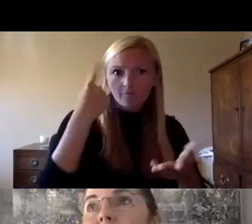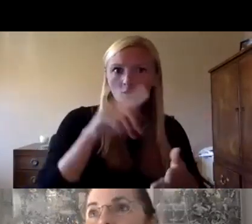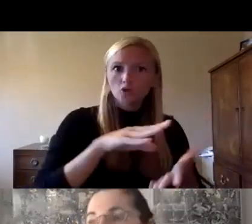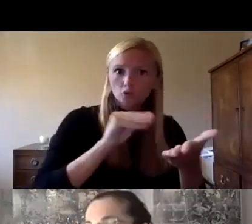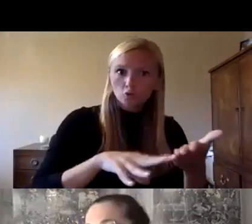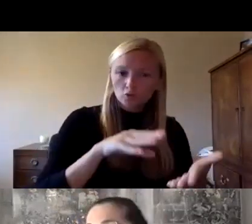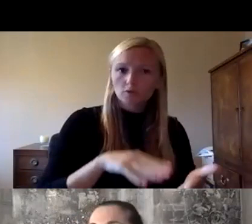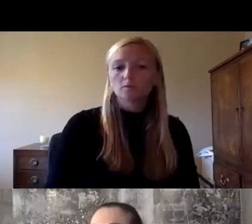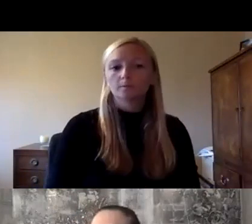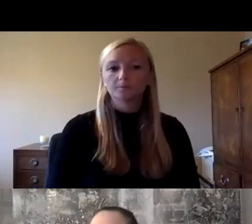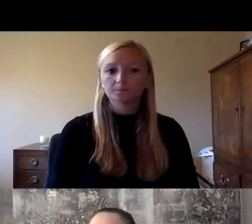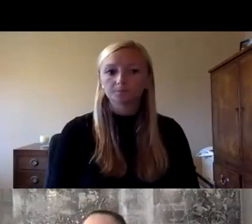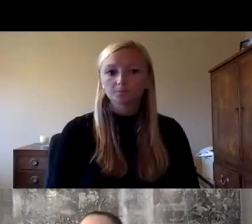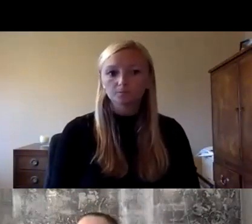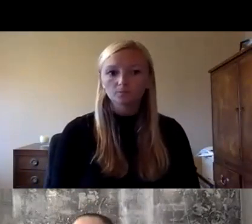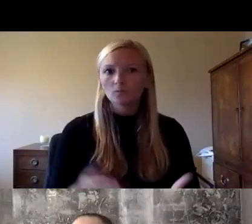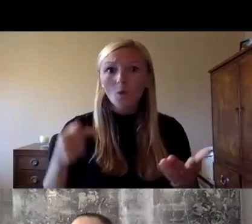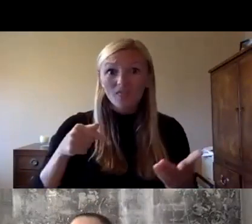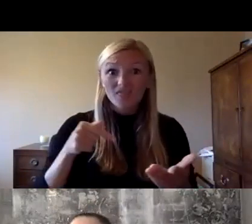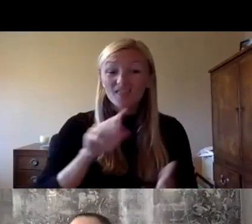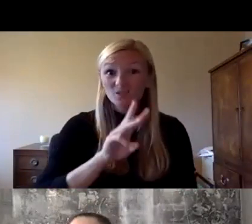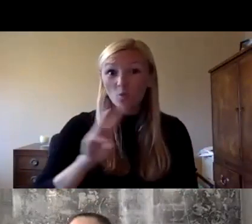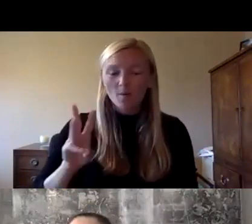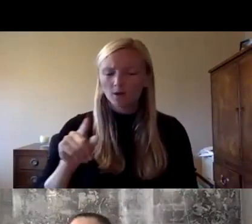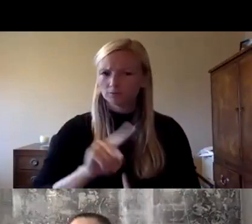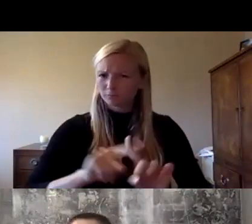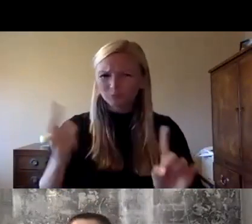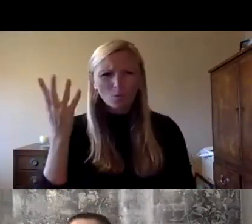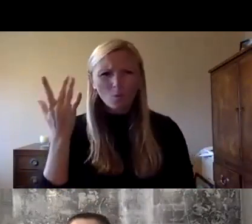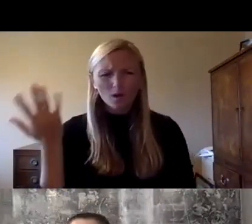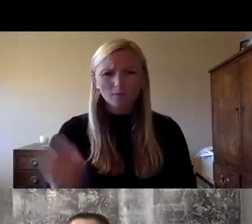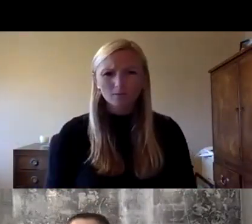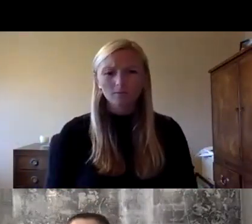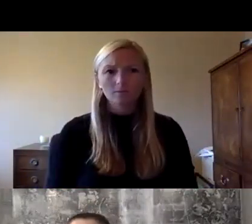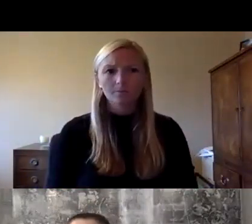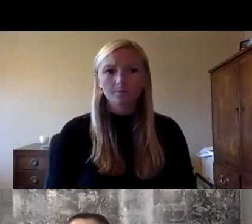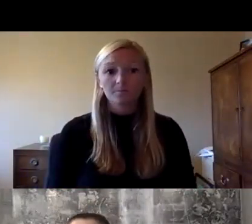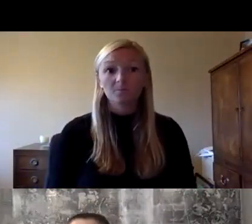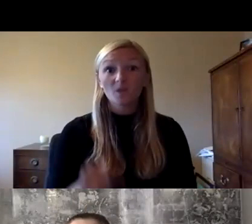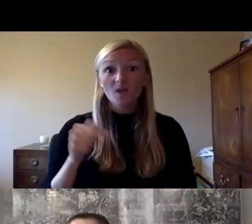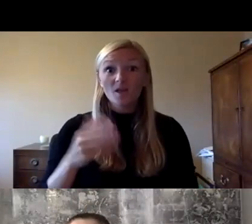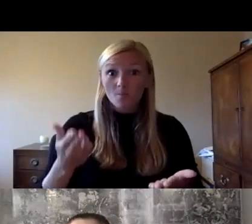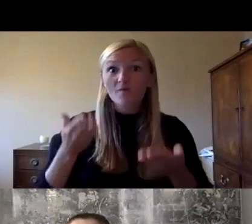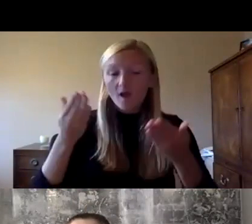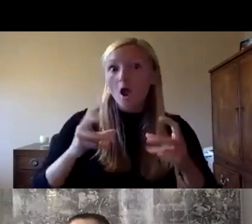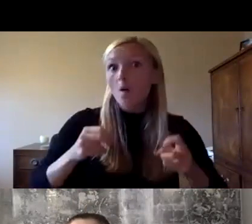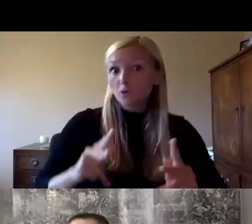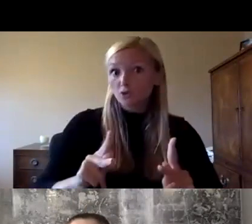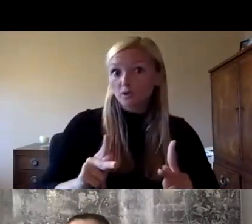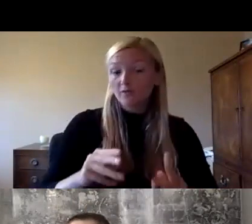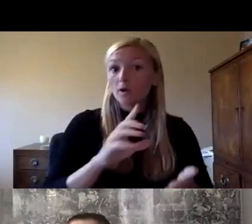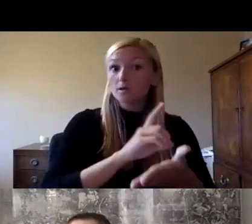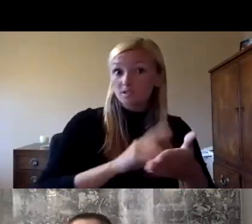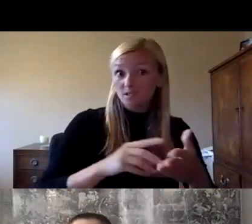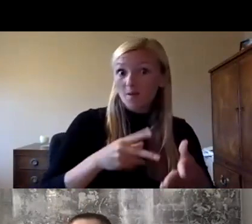so what makes this webinar series different well this webinar series provides an opportunity for design